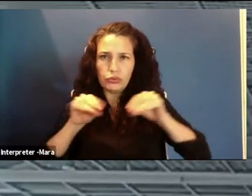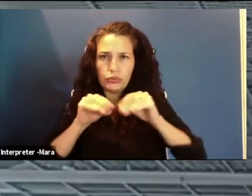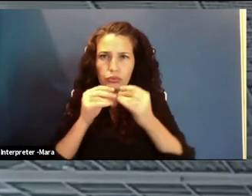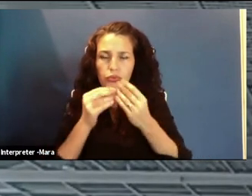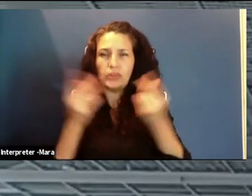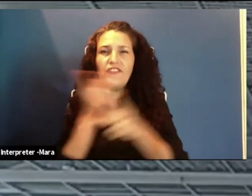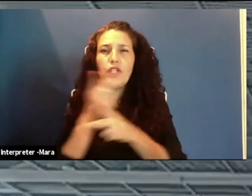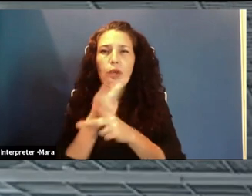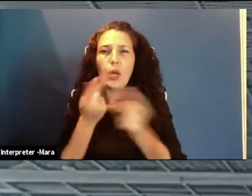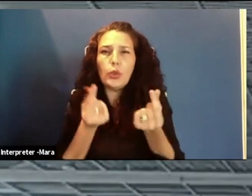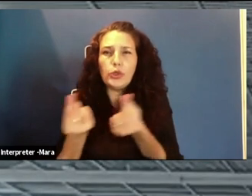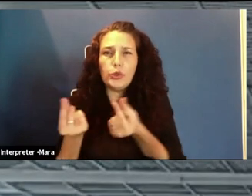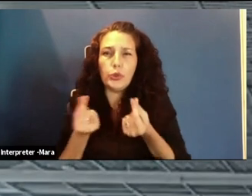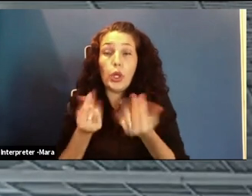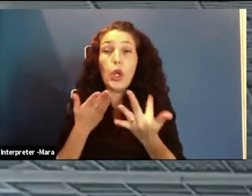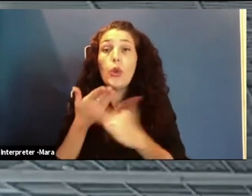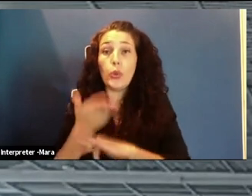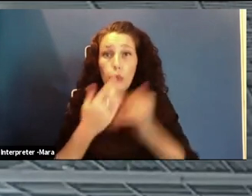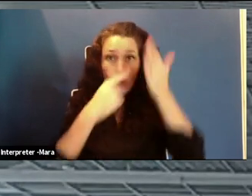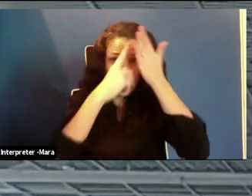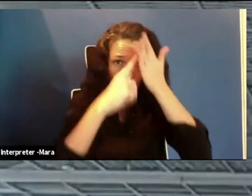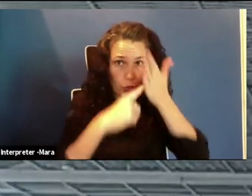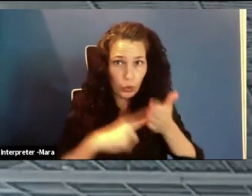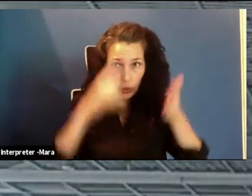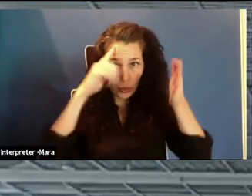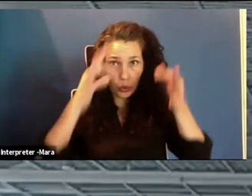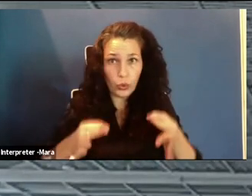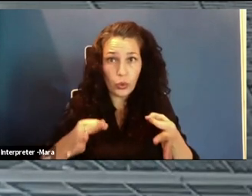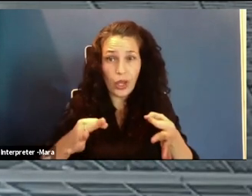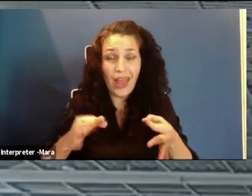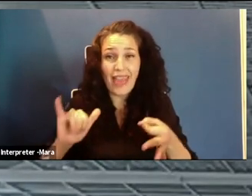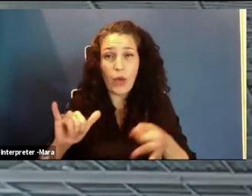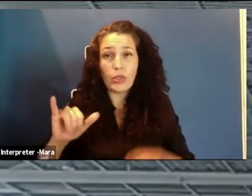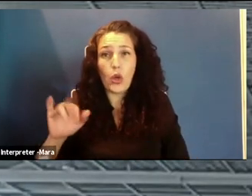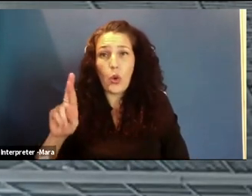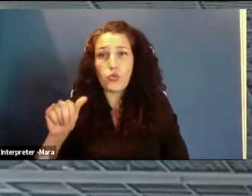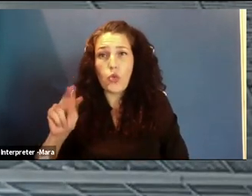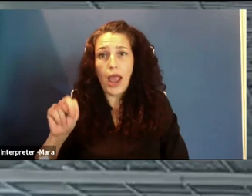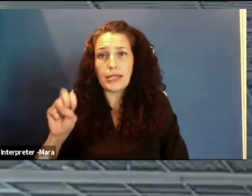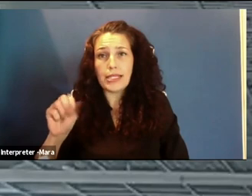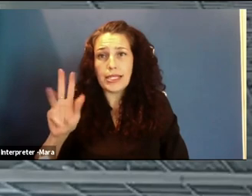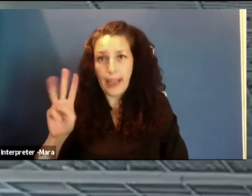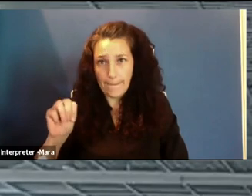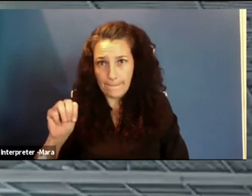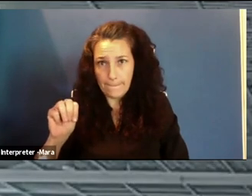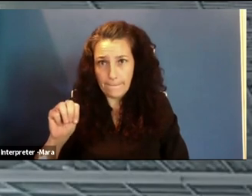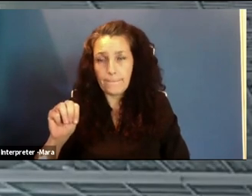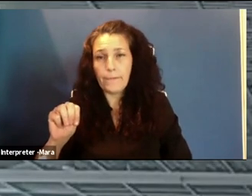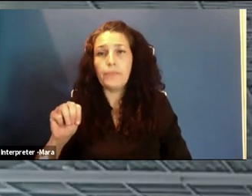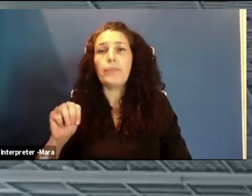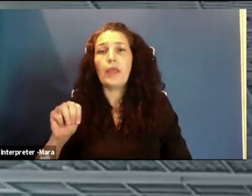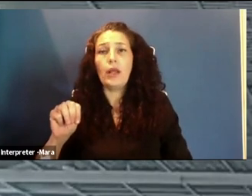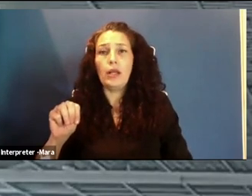It was determined through that investigation that the code is ransomware that was designed to infect machines and send